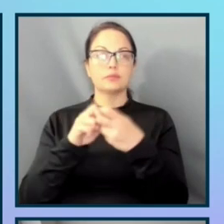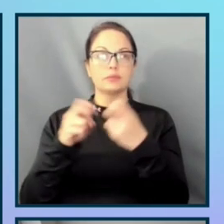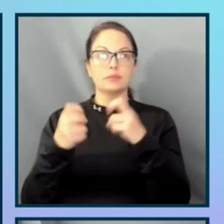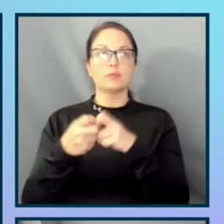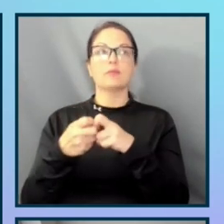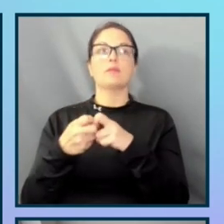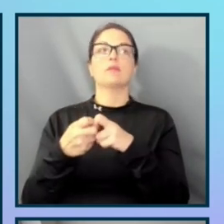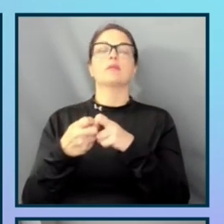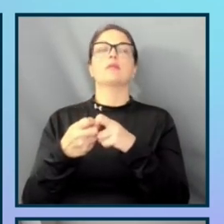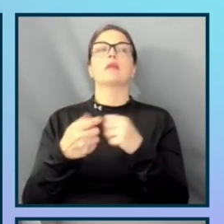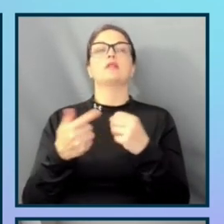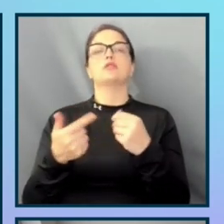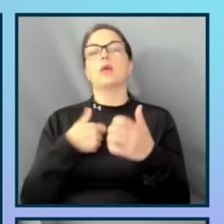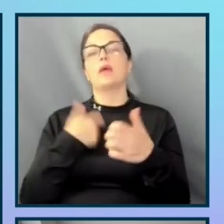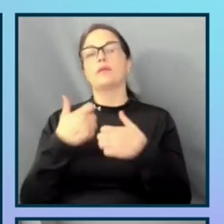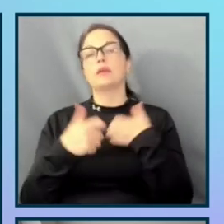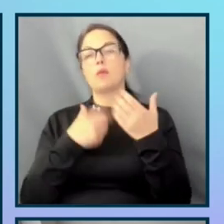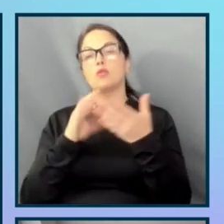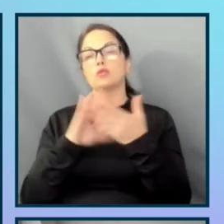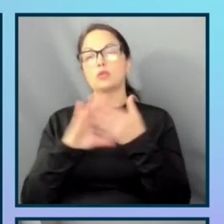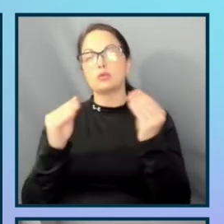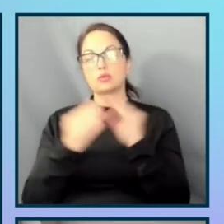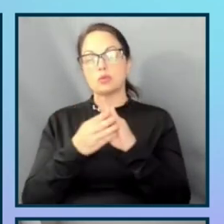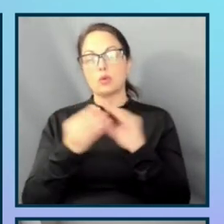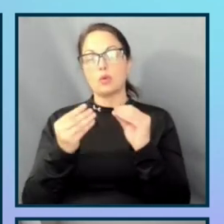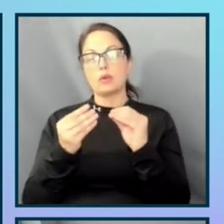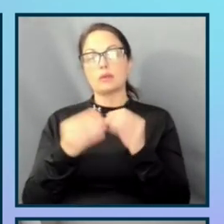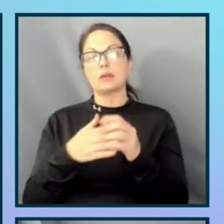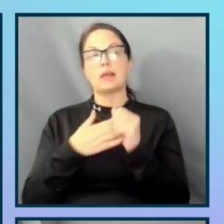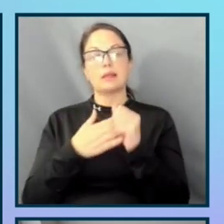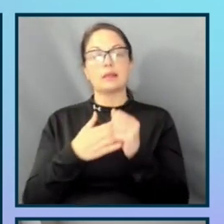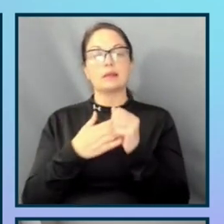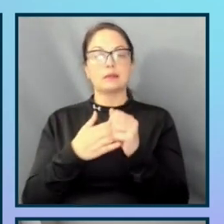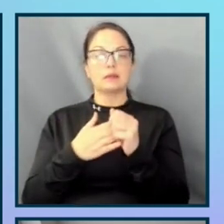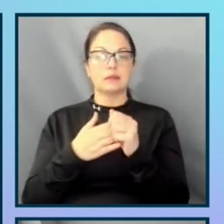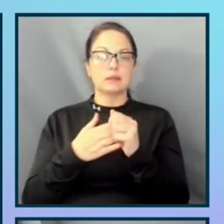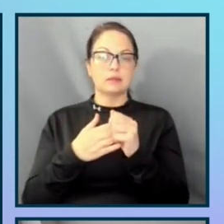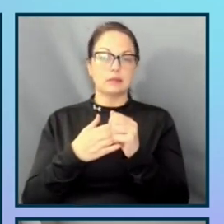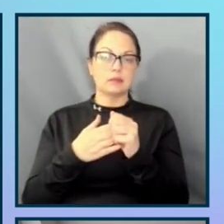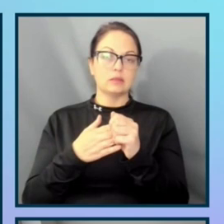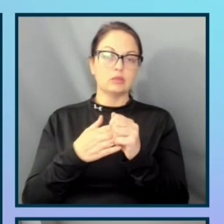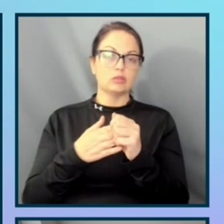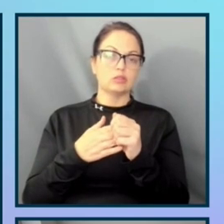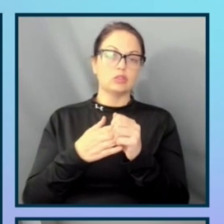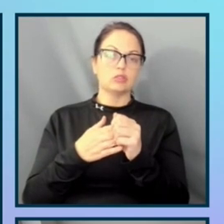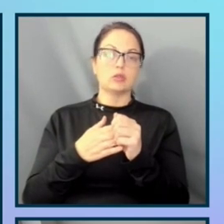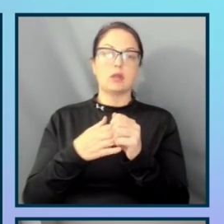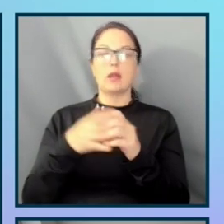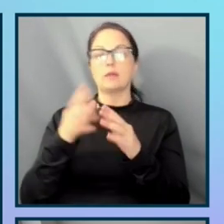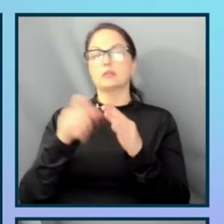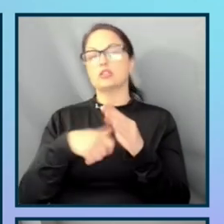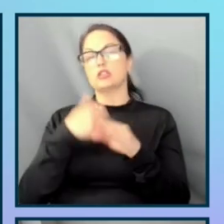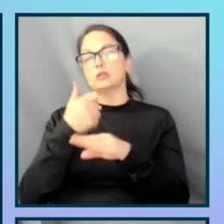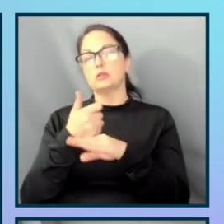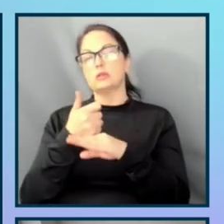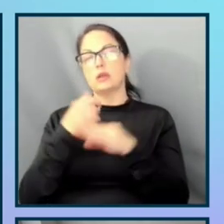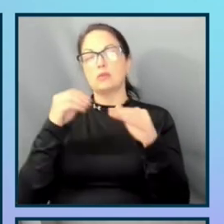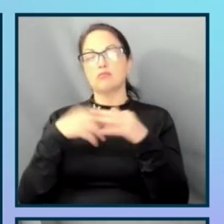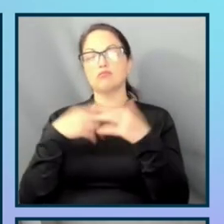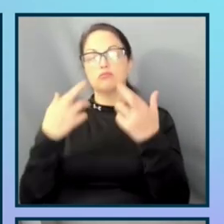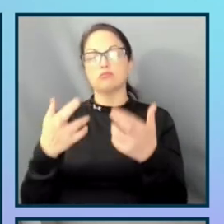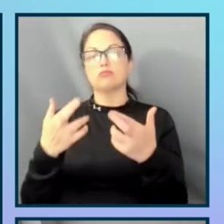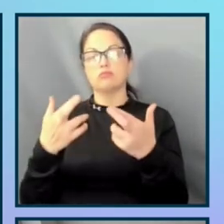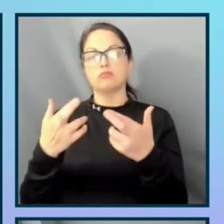ourselves with emotional stories to that meeting. Leadership was moved to quickly put our accessibility recommendation in the following